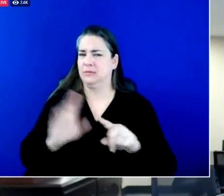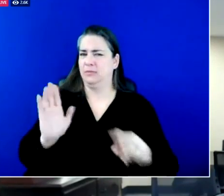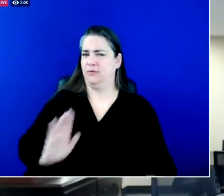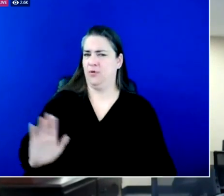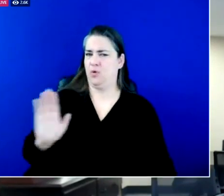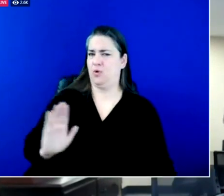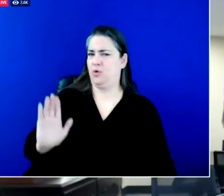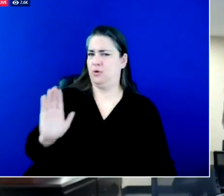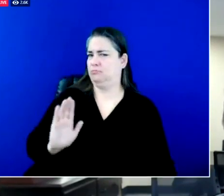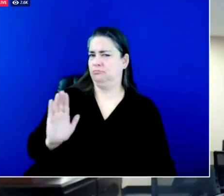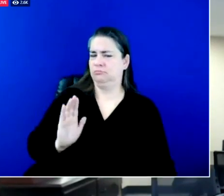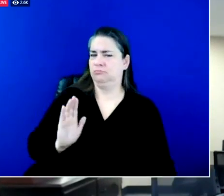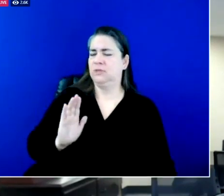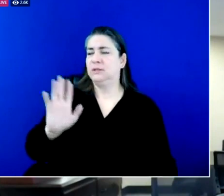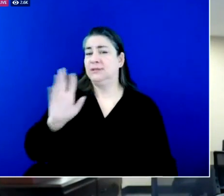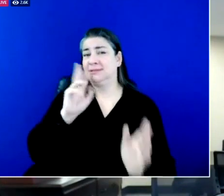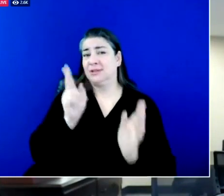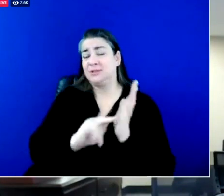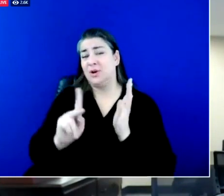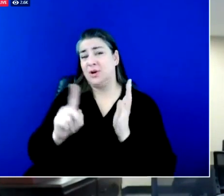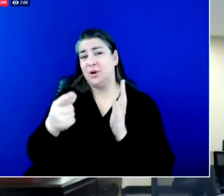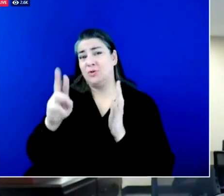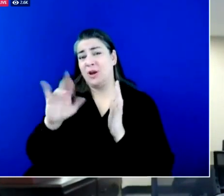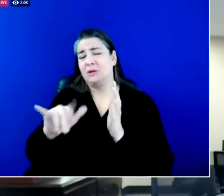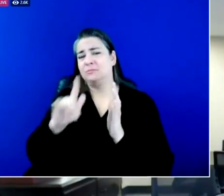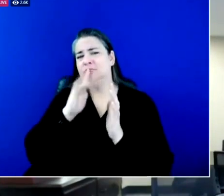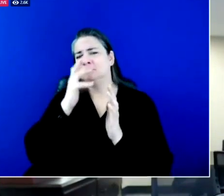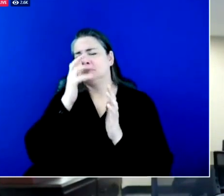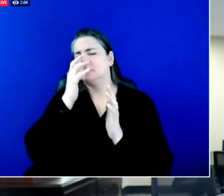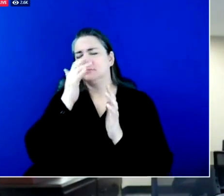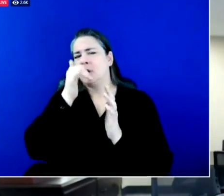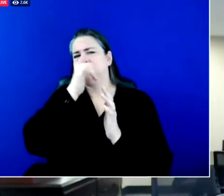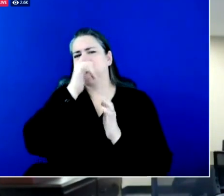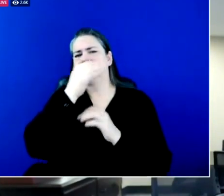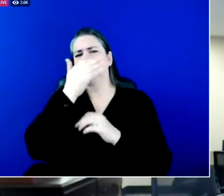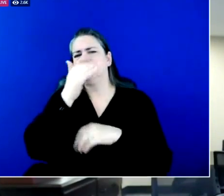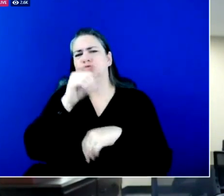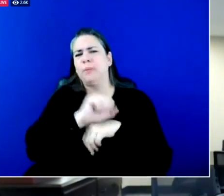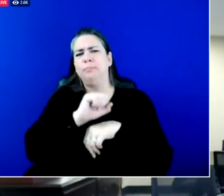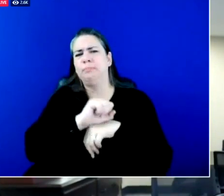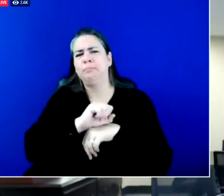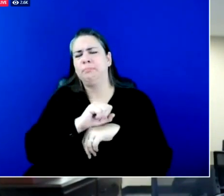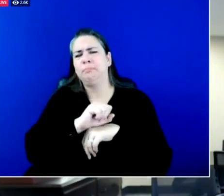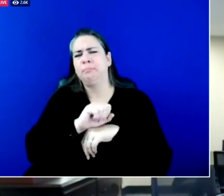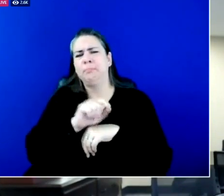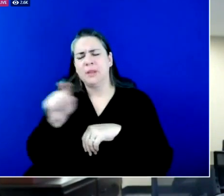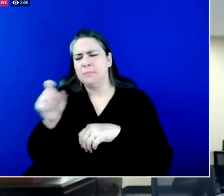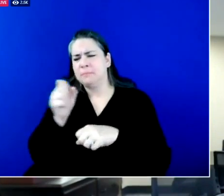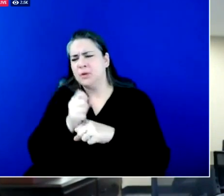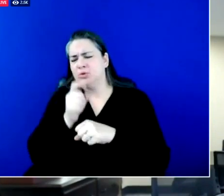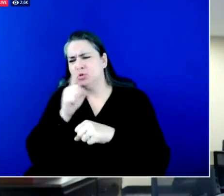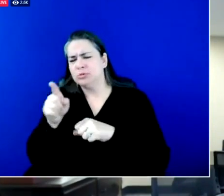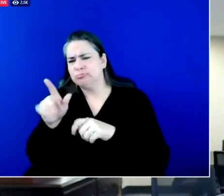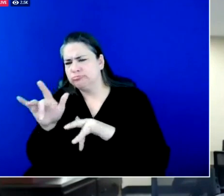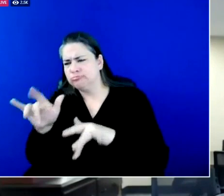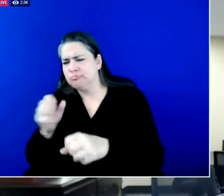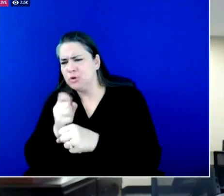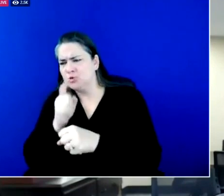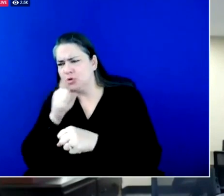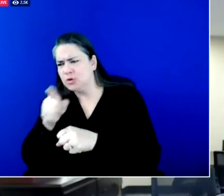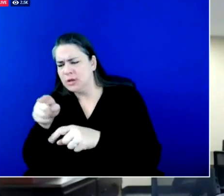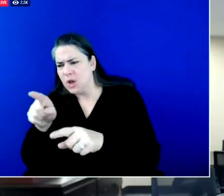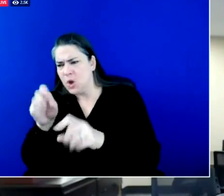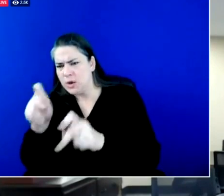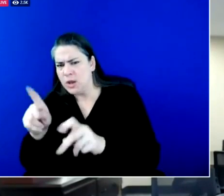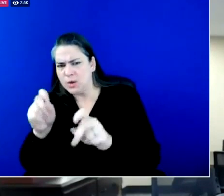have done a a remarkable job in in clearing uh in addition to the jobs being done by our local